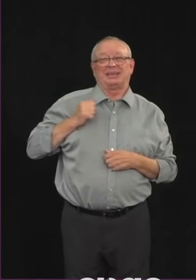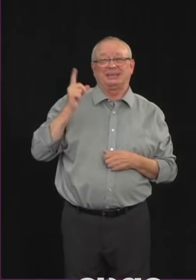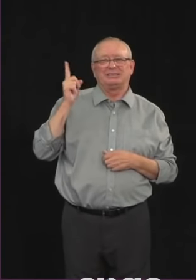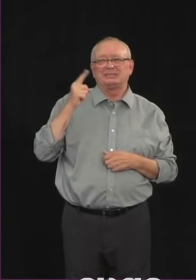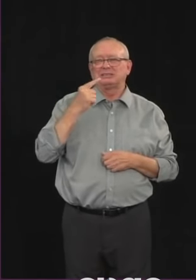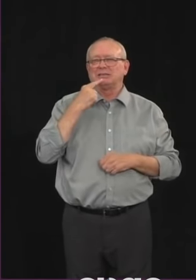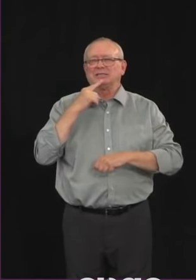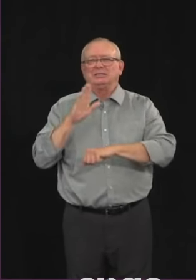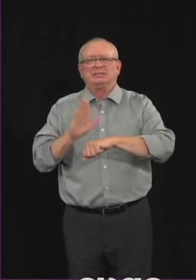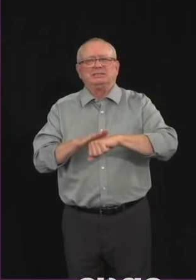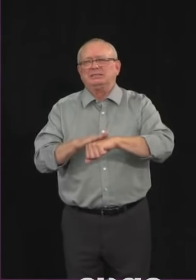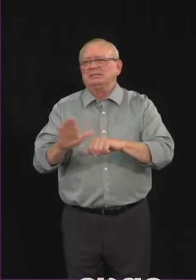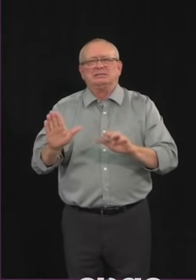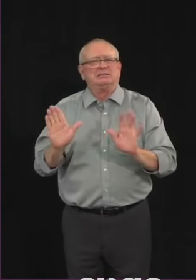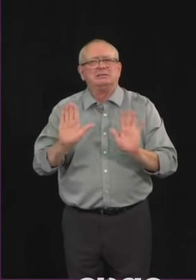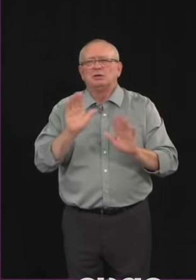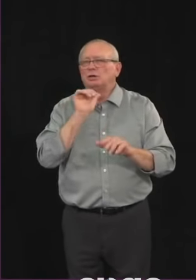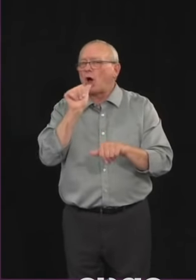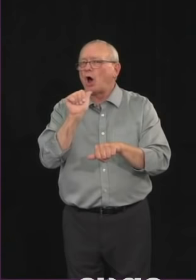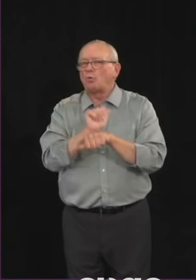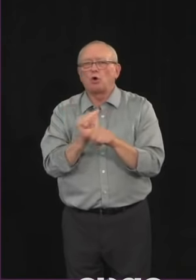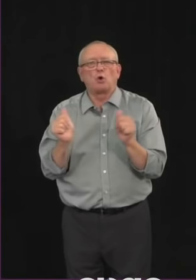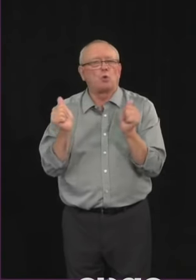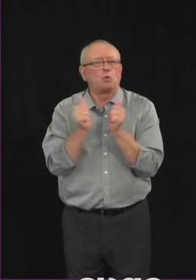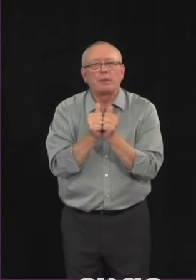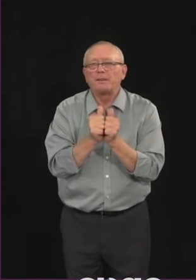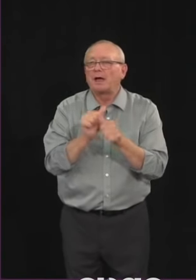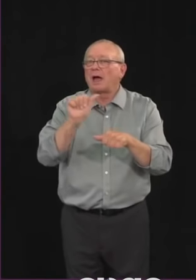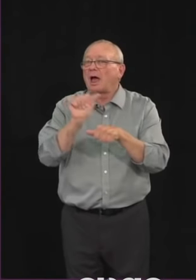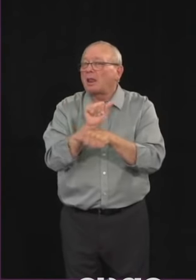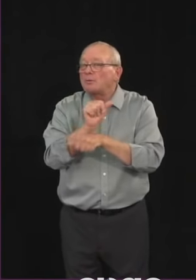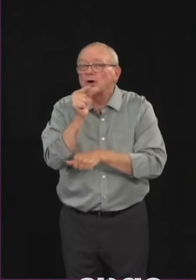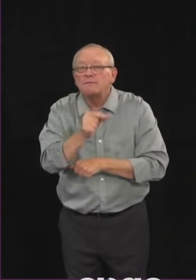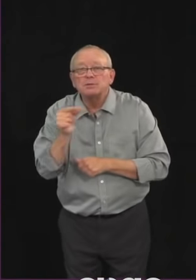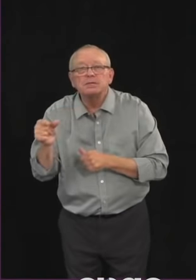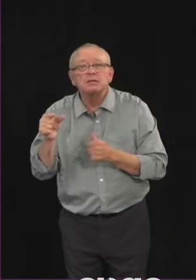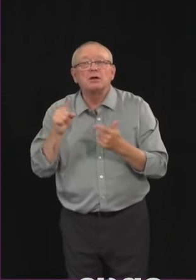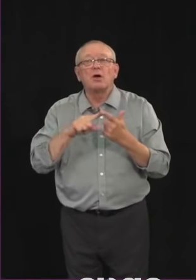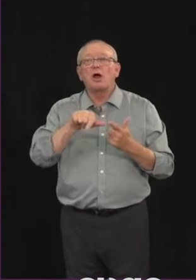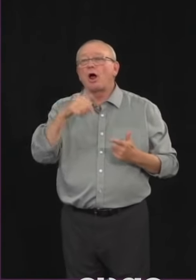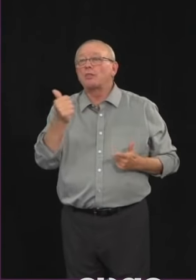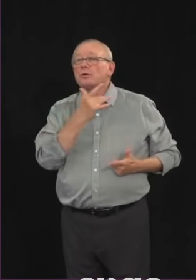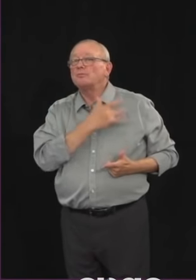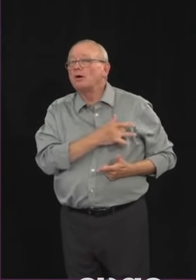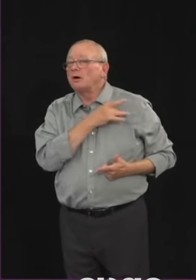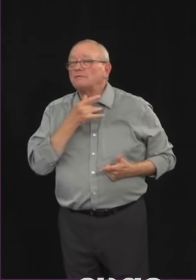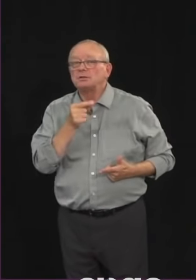improving the TraceTogether app. They've done so because they say they want